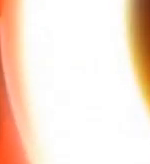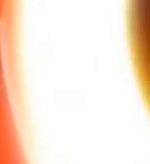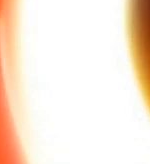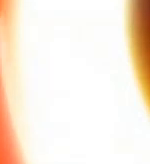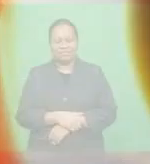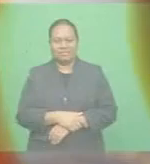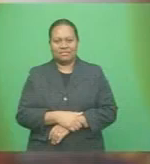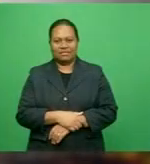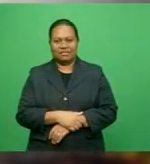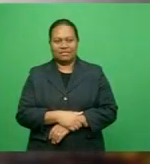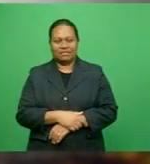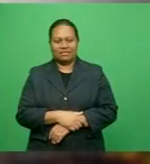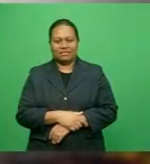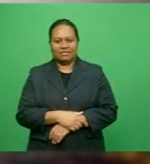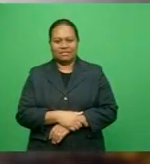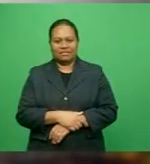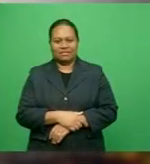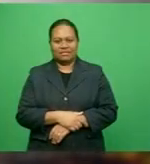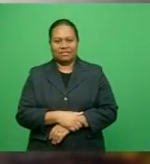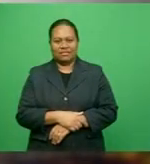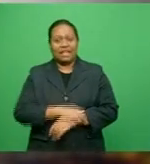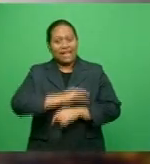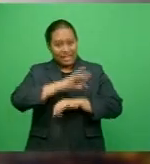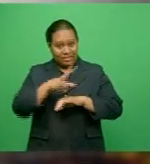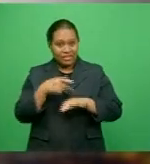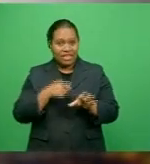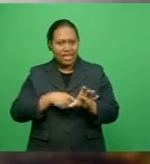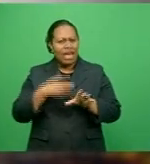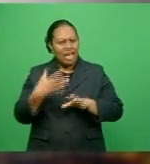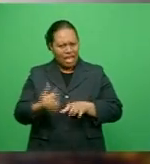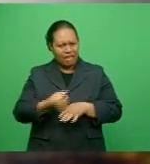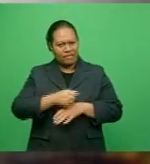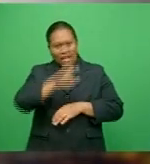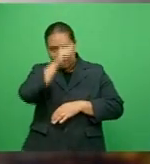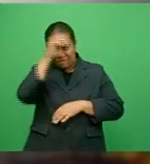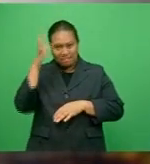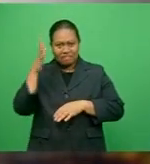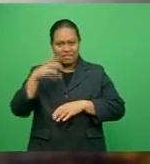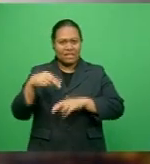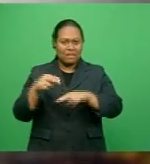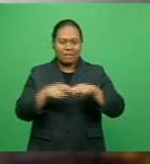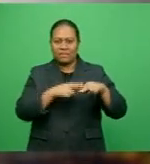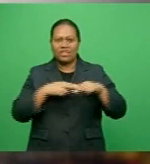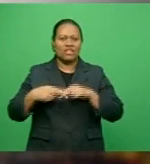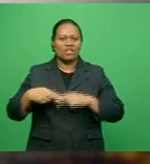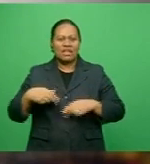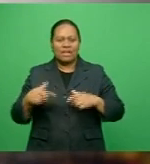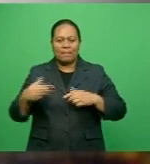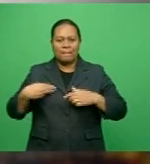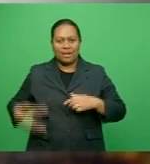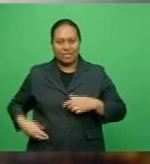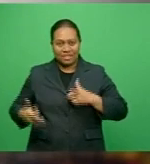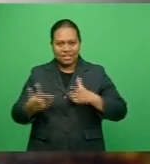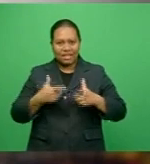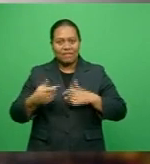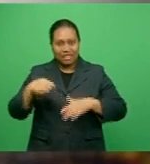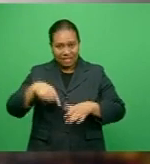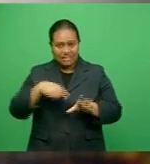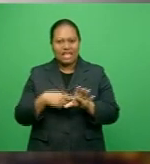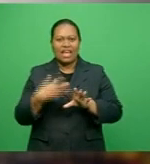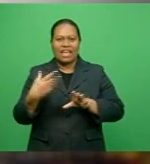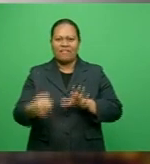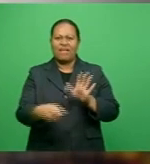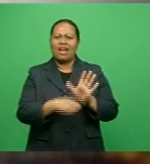2 NSR Every year, a star will be born at the Fiji Beat on March 7th and this year it's Kaminyeli